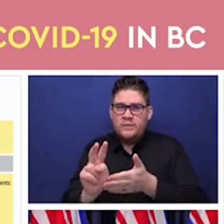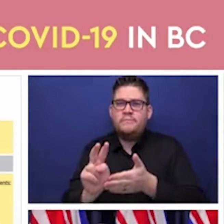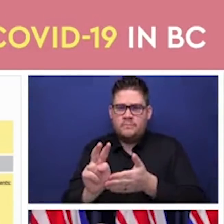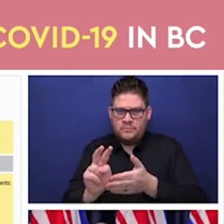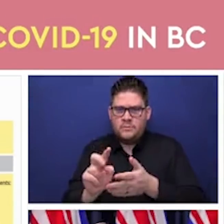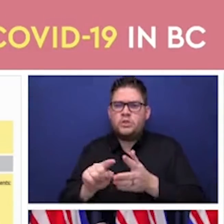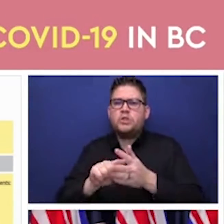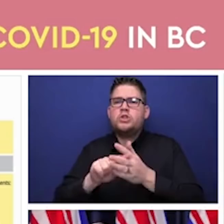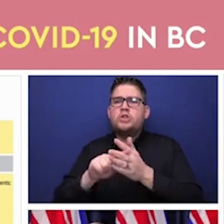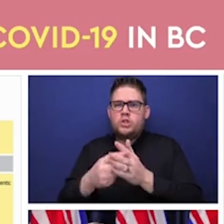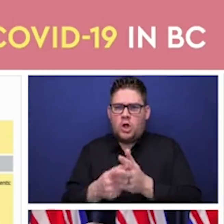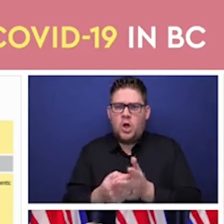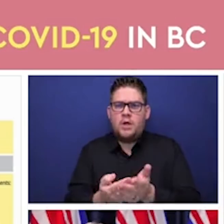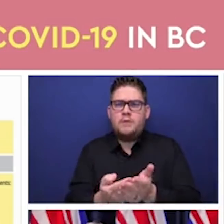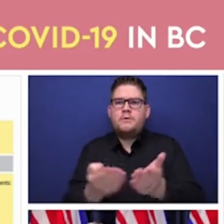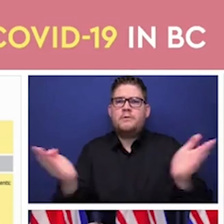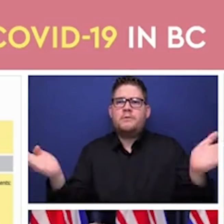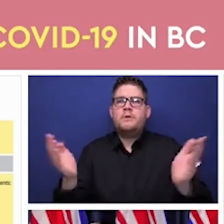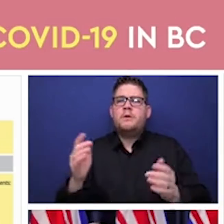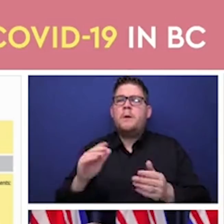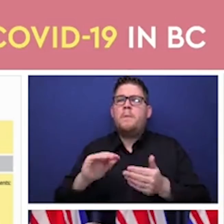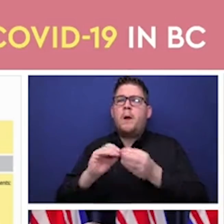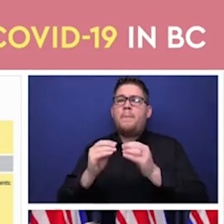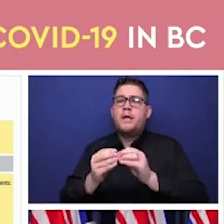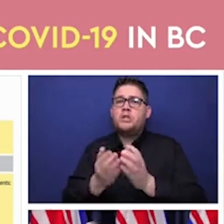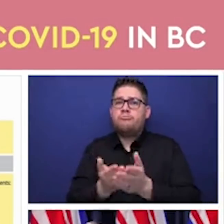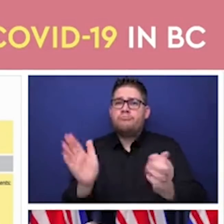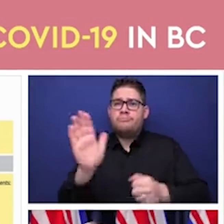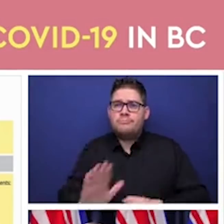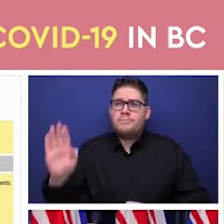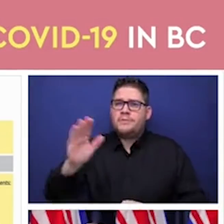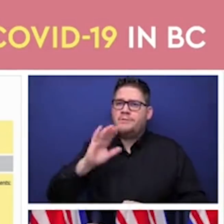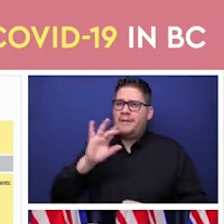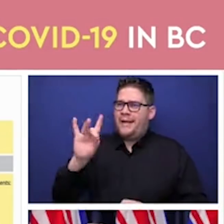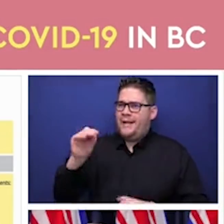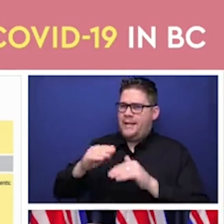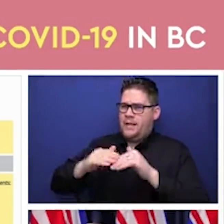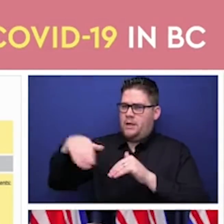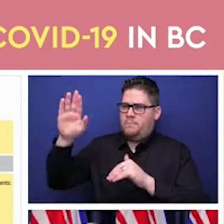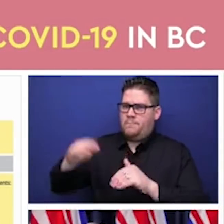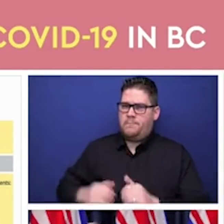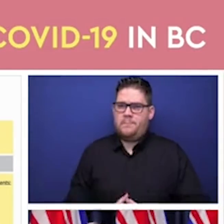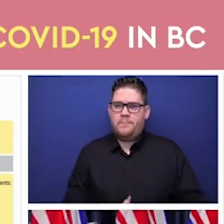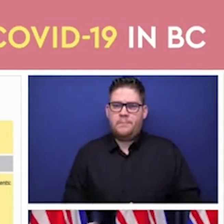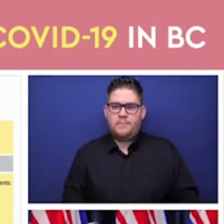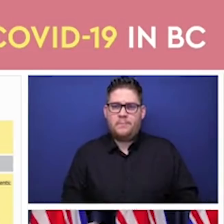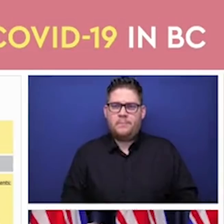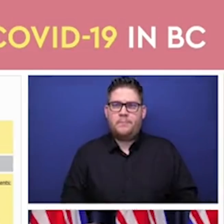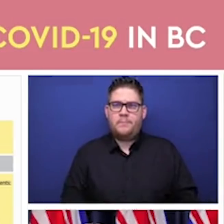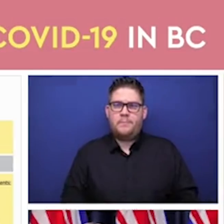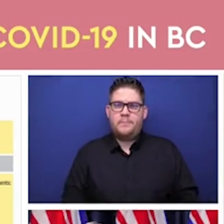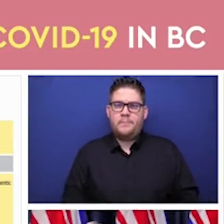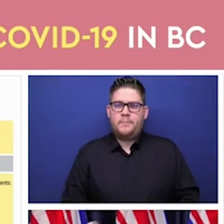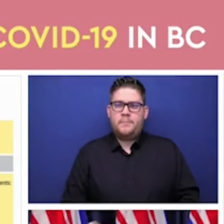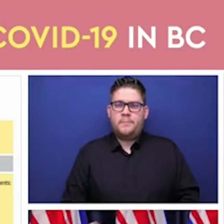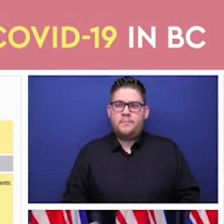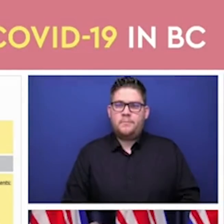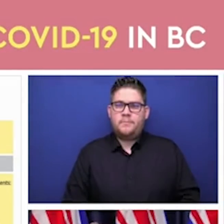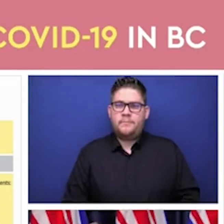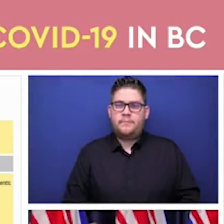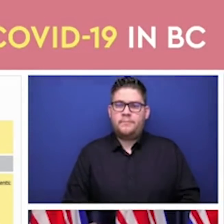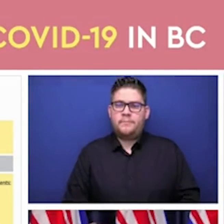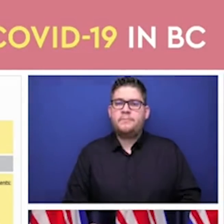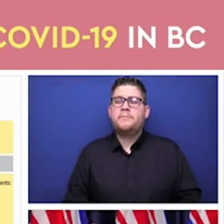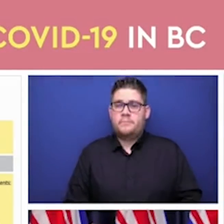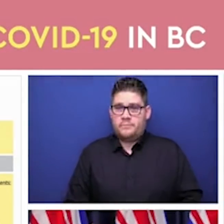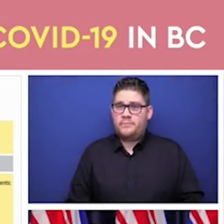will be bringing them back in for vaccination starting the middle of March and also our indigenous peoples who are over the age of